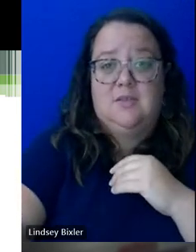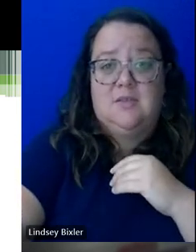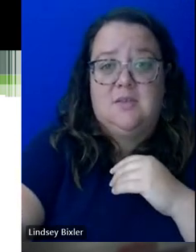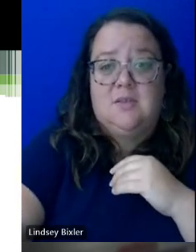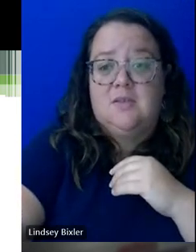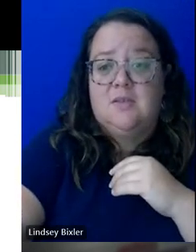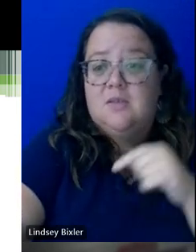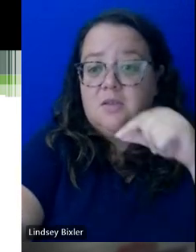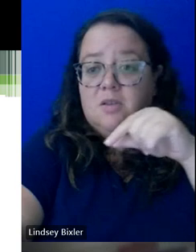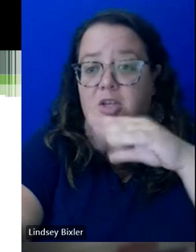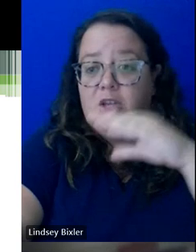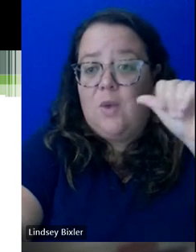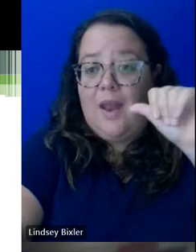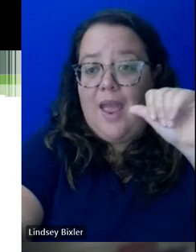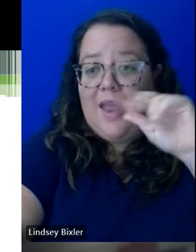Q and A Nate, you're on.